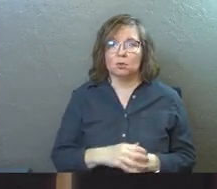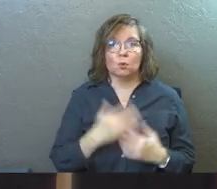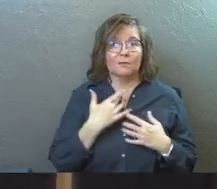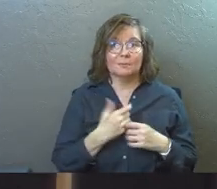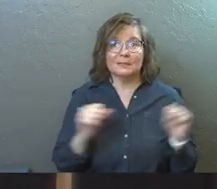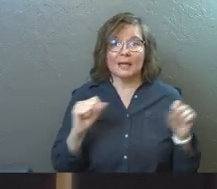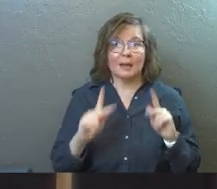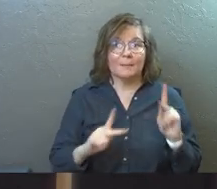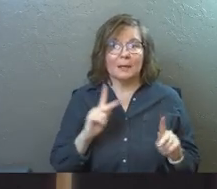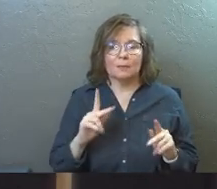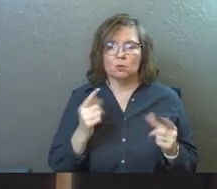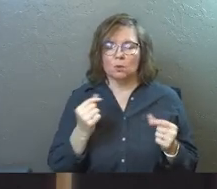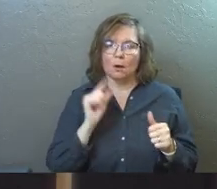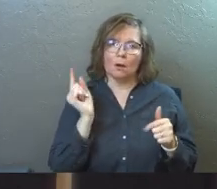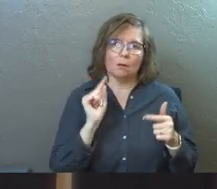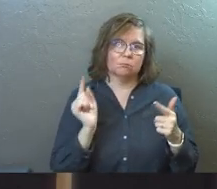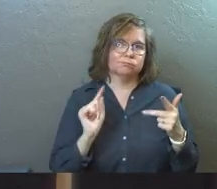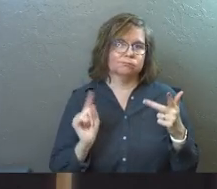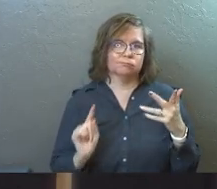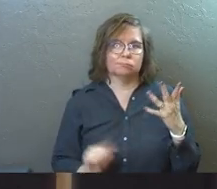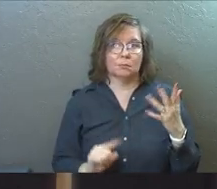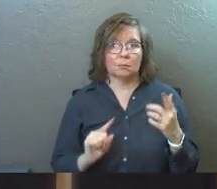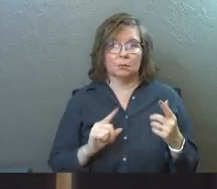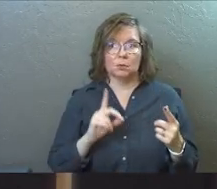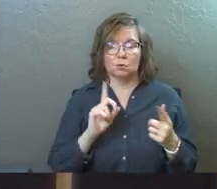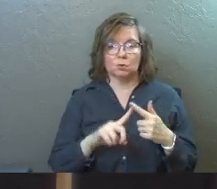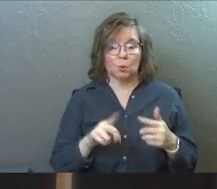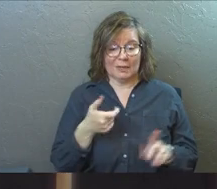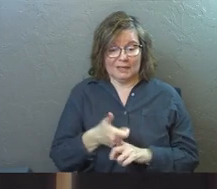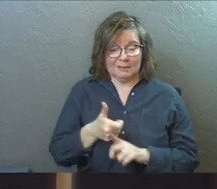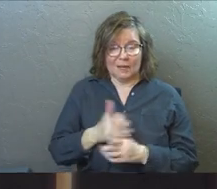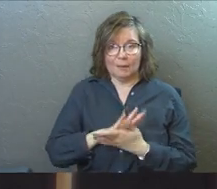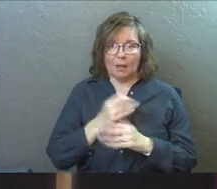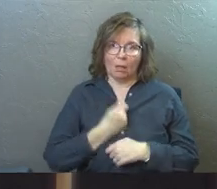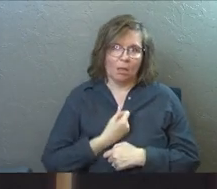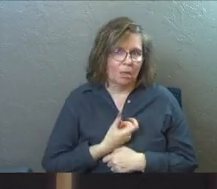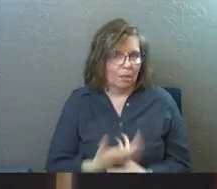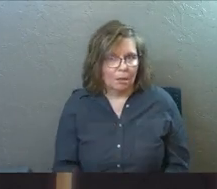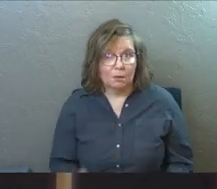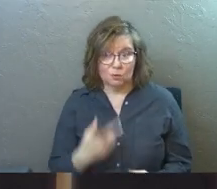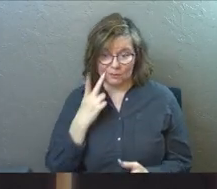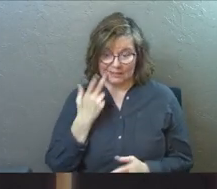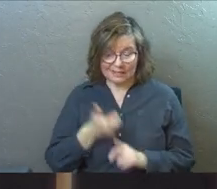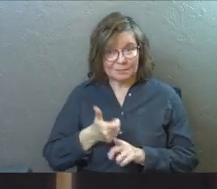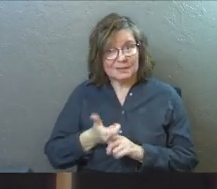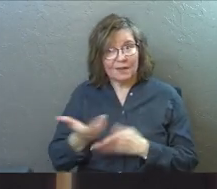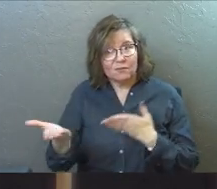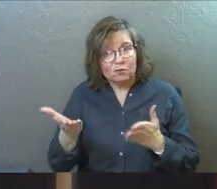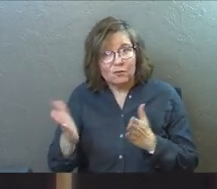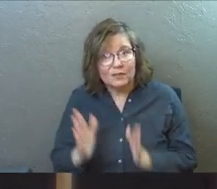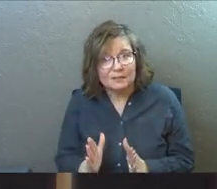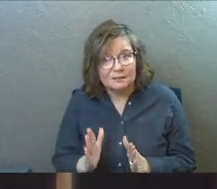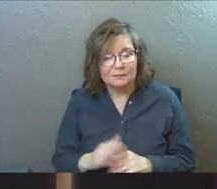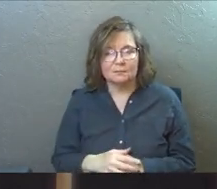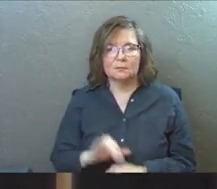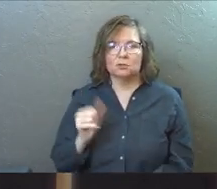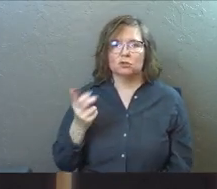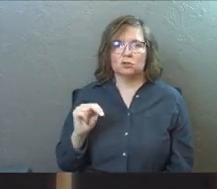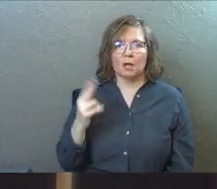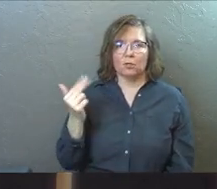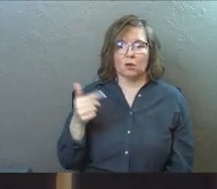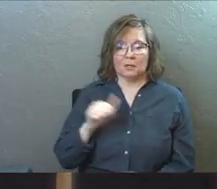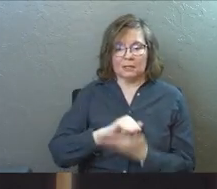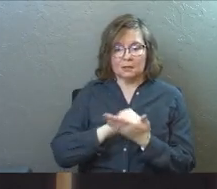rescuing people. And he's doing all these things to the point of exhaustion. Do you see how Jesus is a servant? John 13,